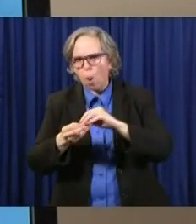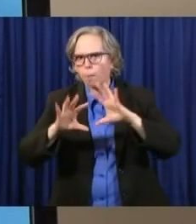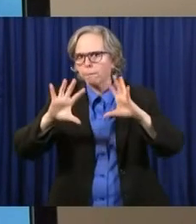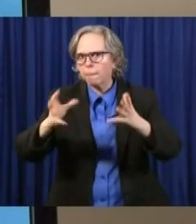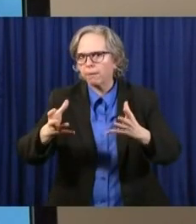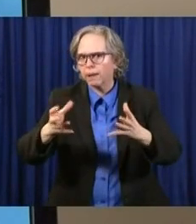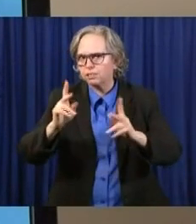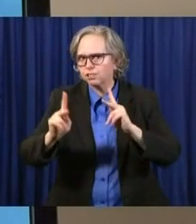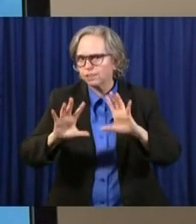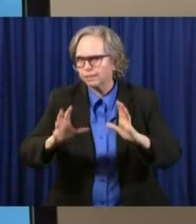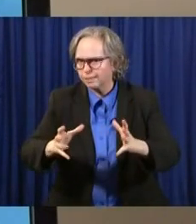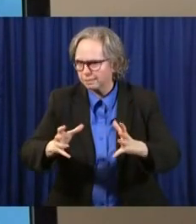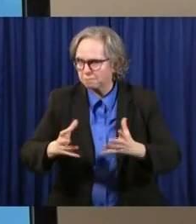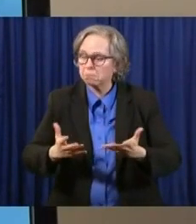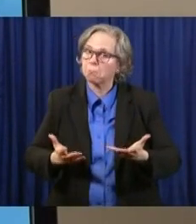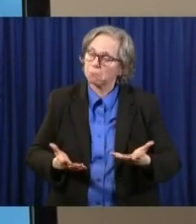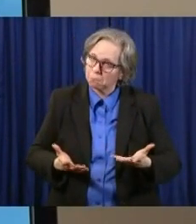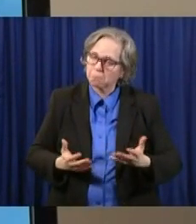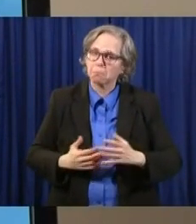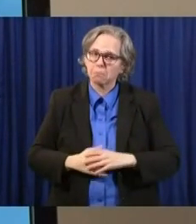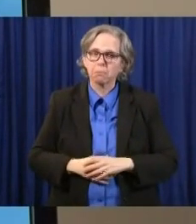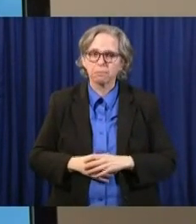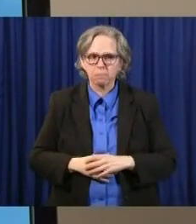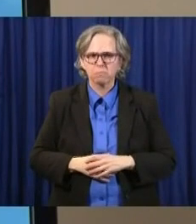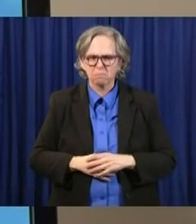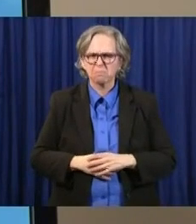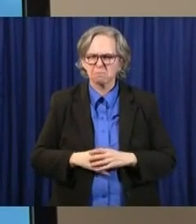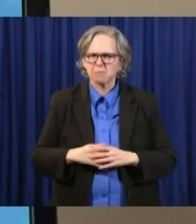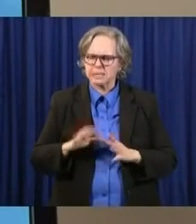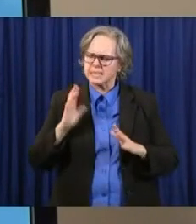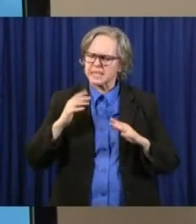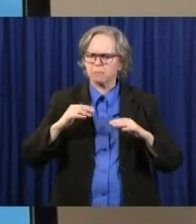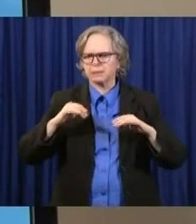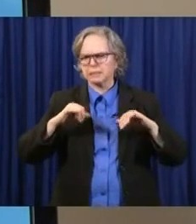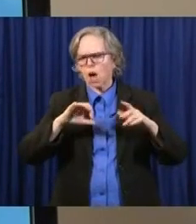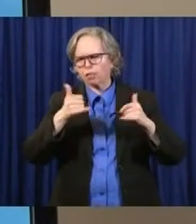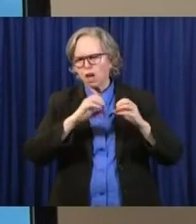And other than that, I think everything else looks the same. Eric?